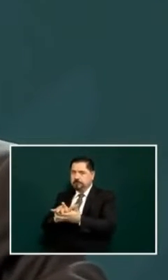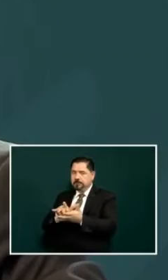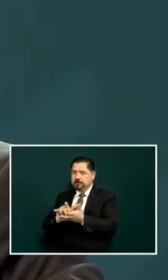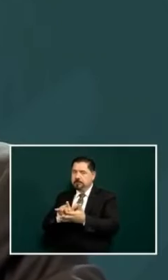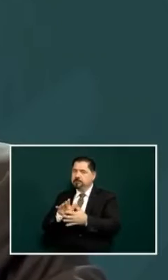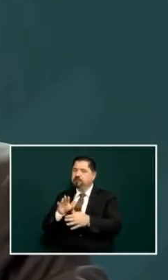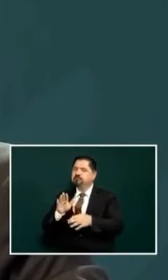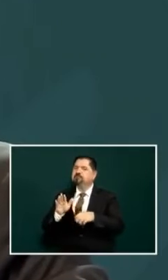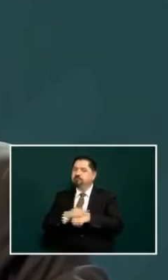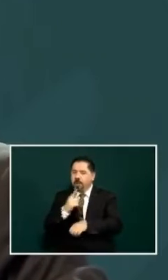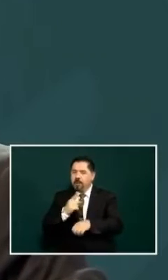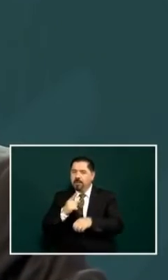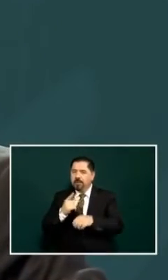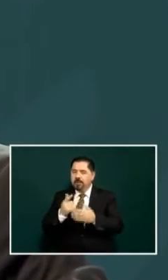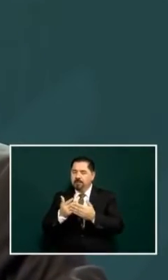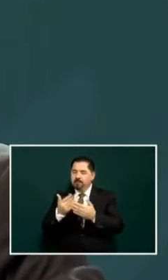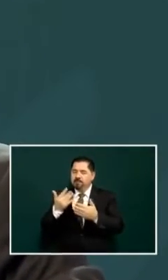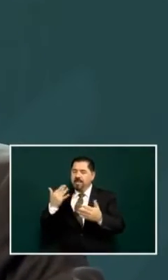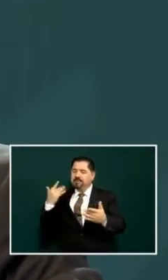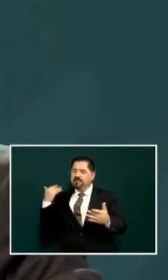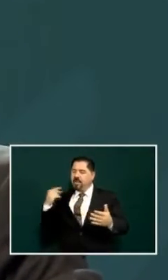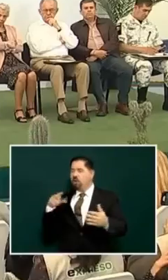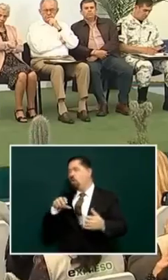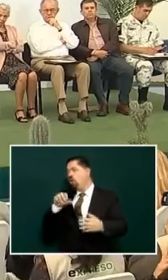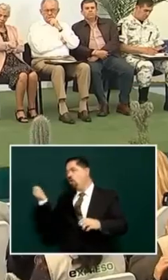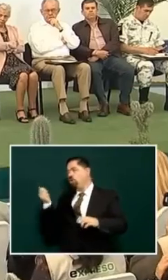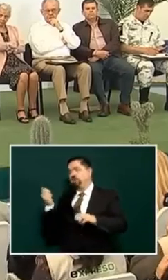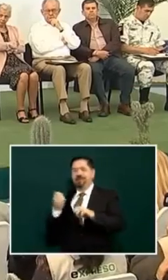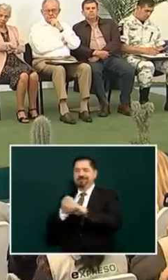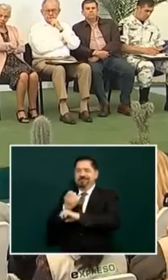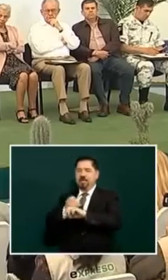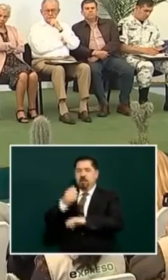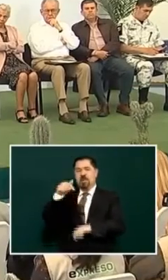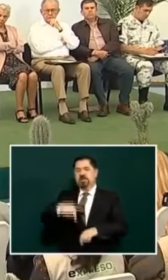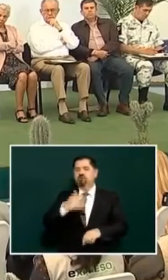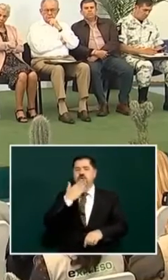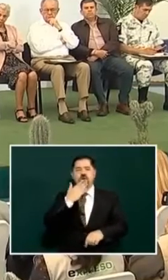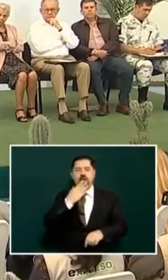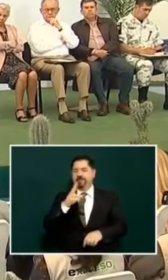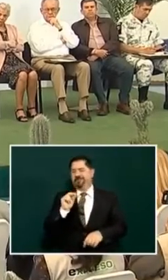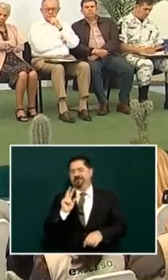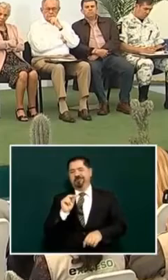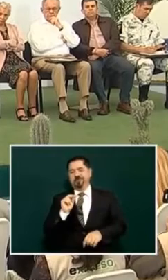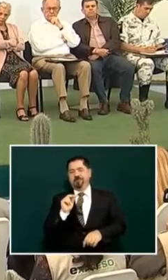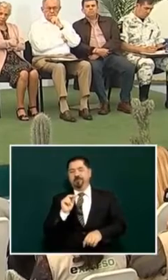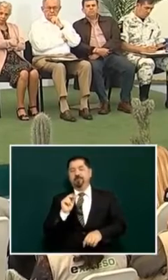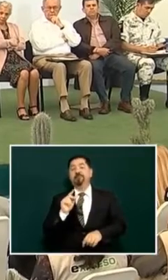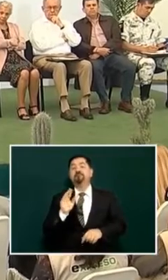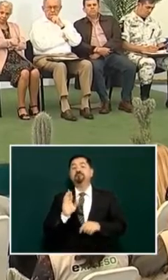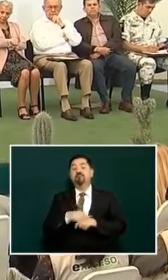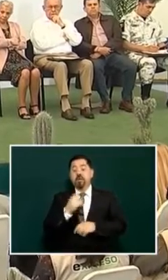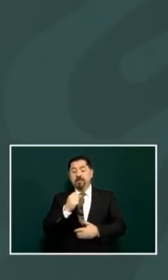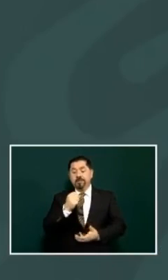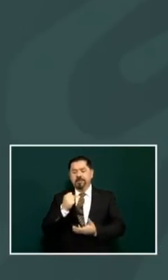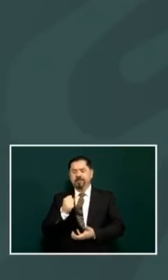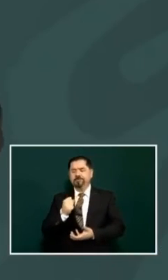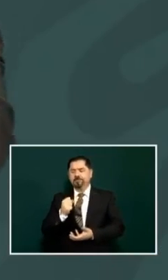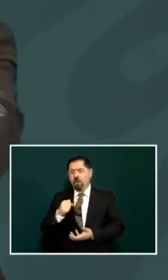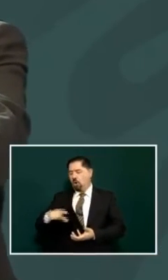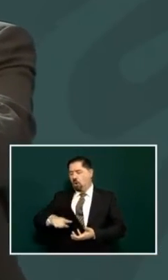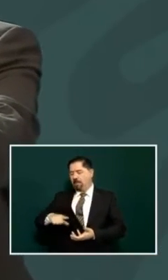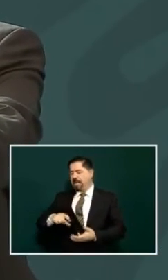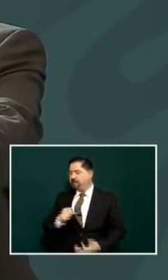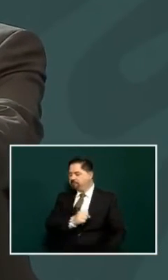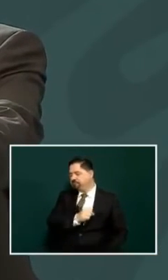there is this bad experience that we've had not just in the case of Sonora but other places where we would transfer the